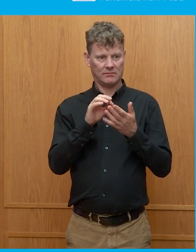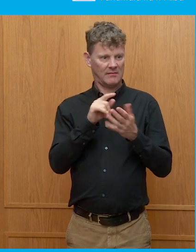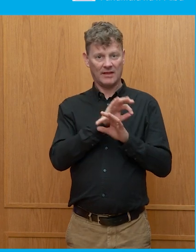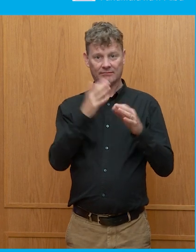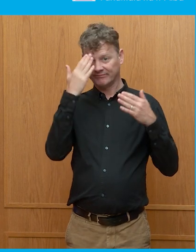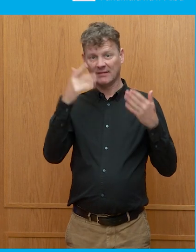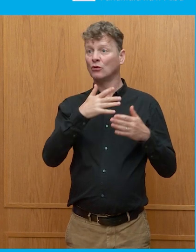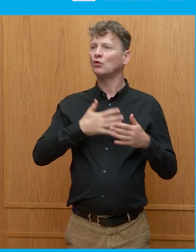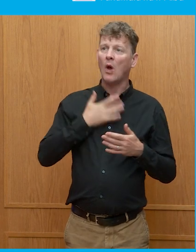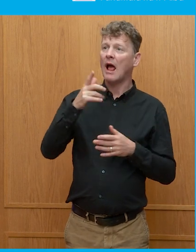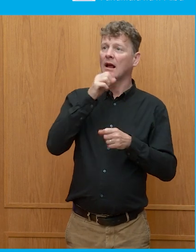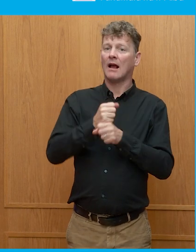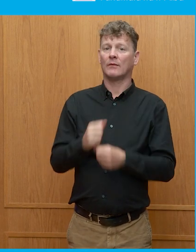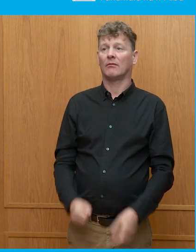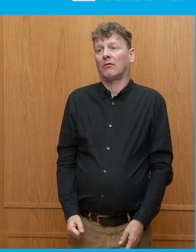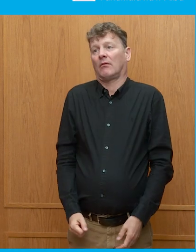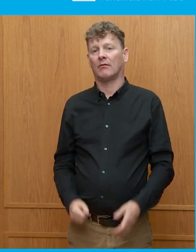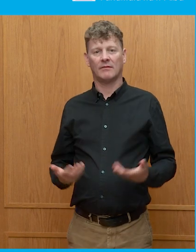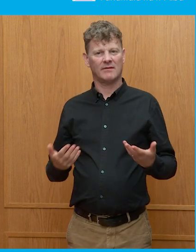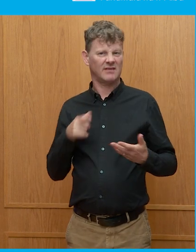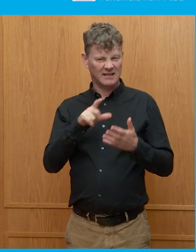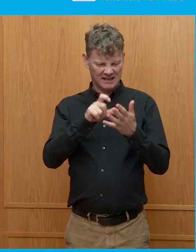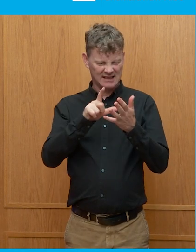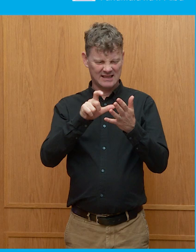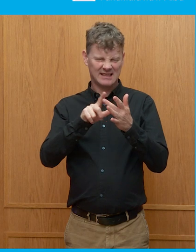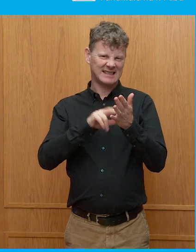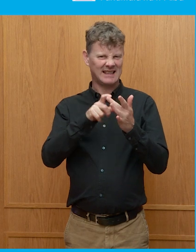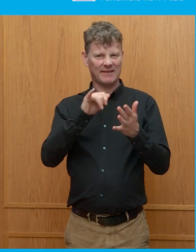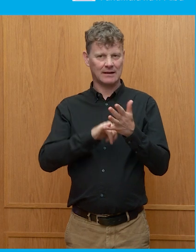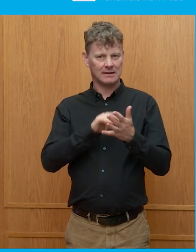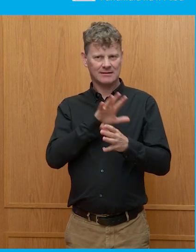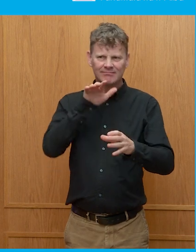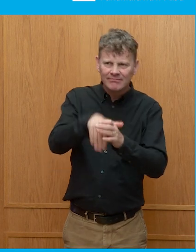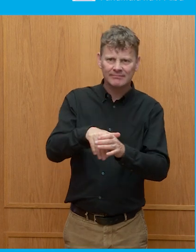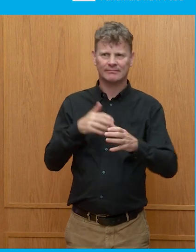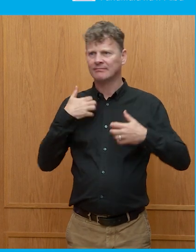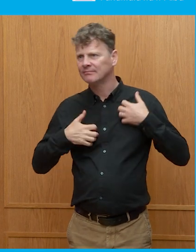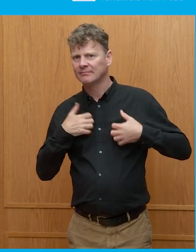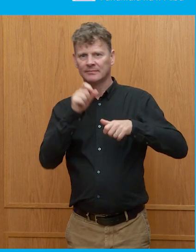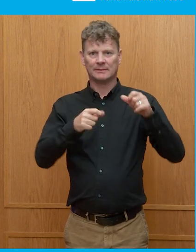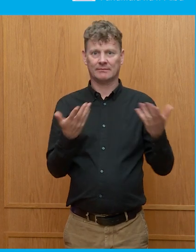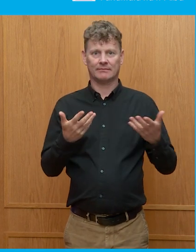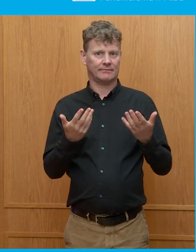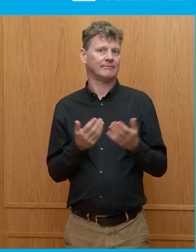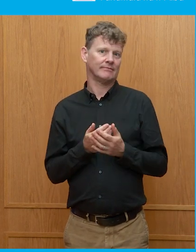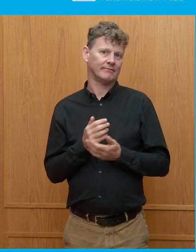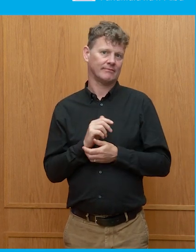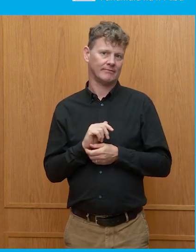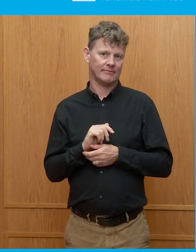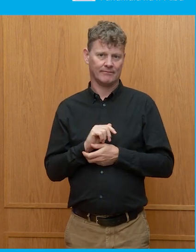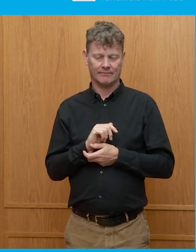that you don't like. This is all the stuff of civics. And I'm certain we're the worst,